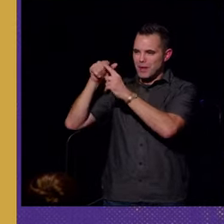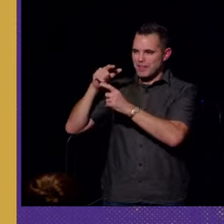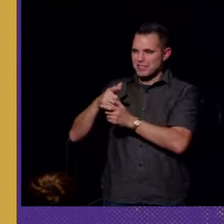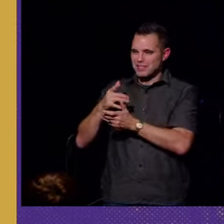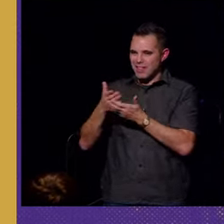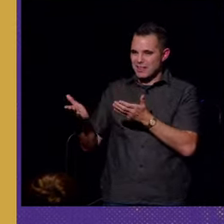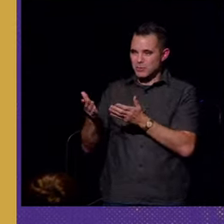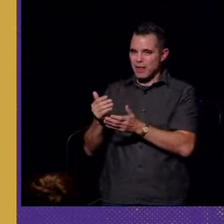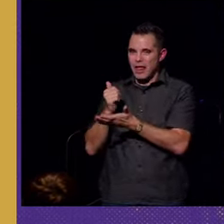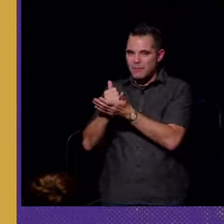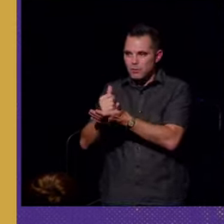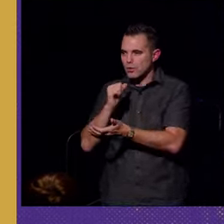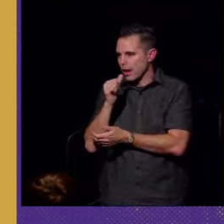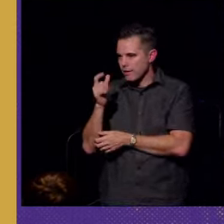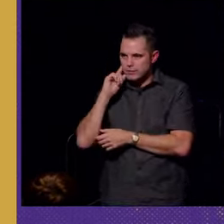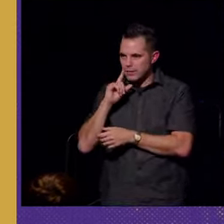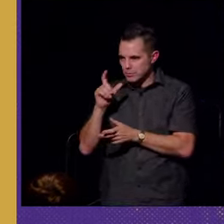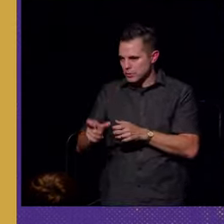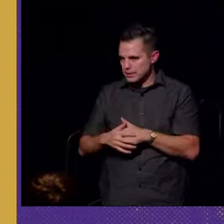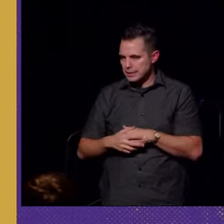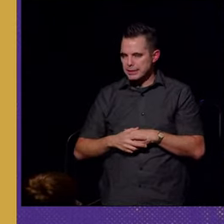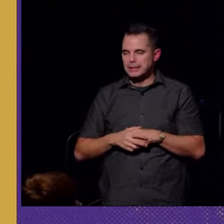instruments were helpful or not.